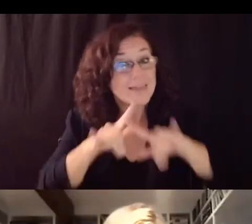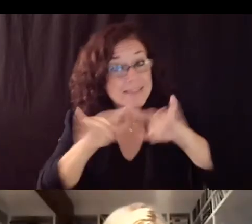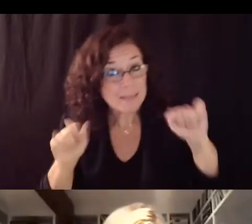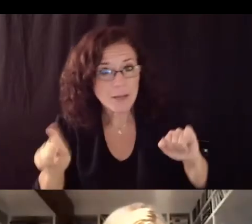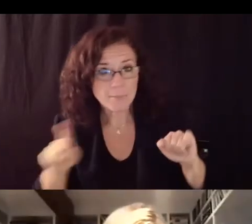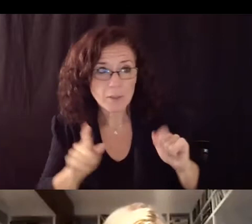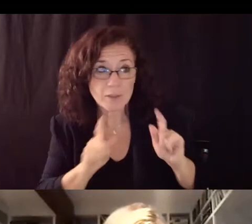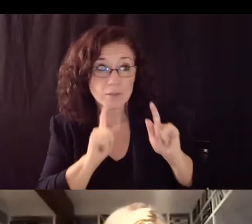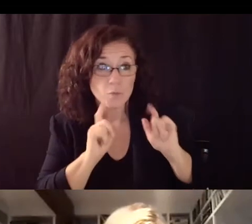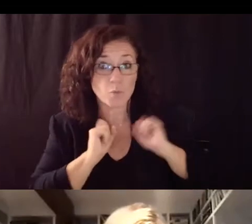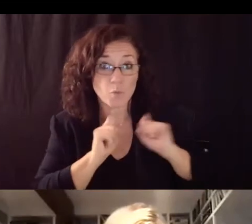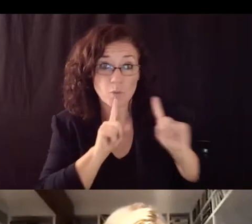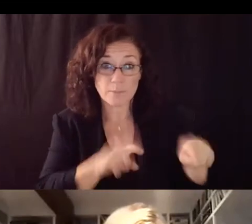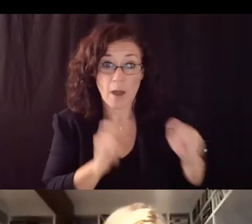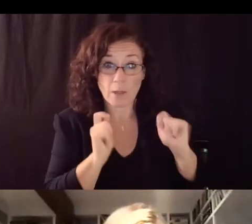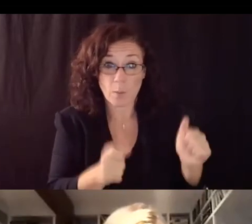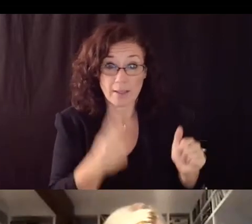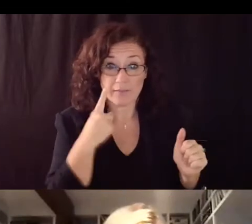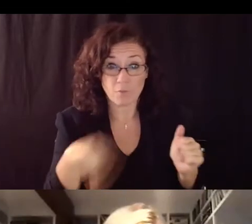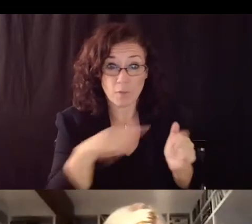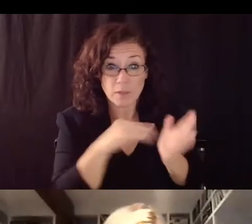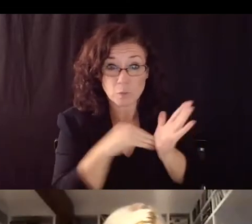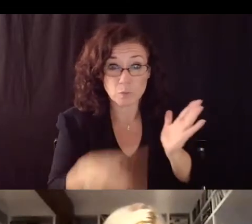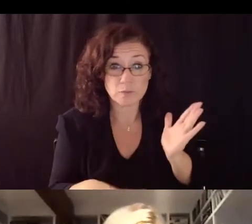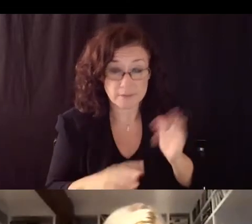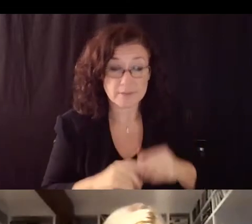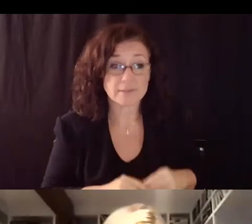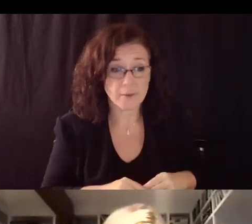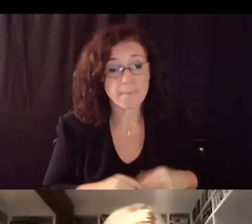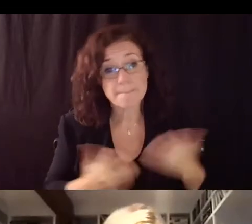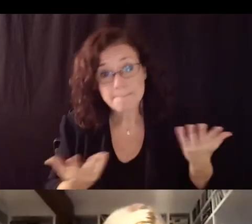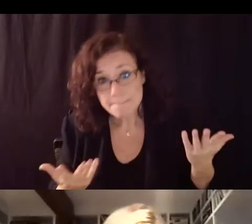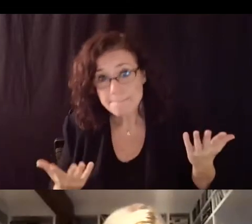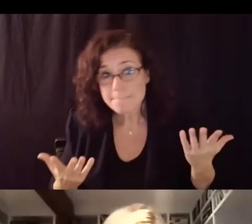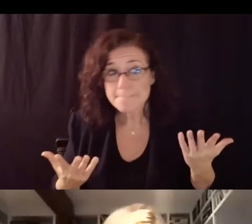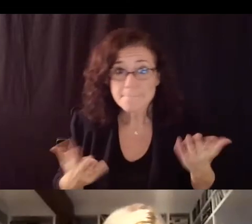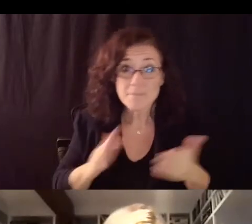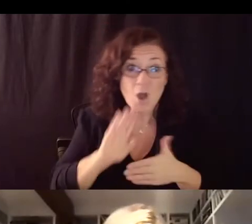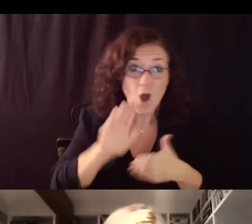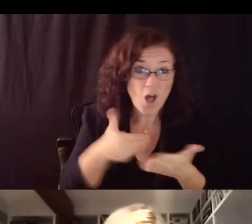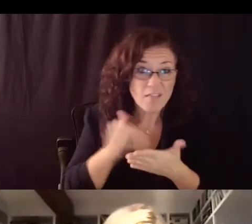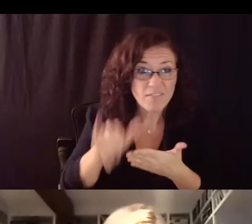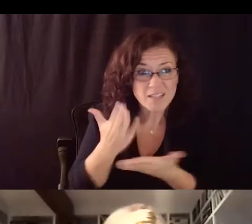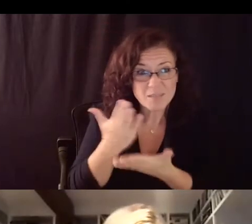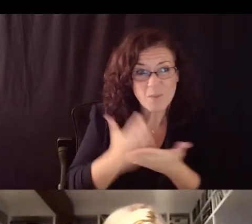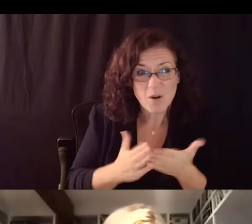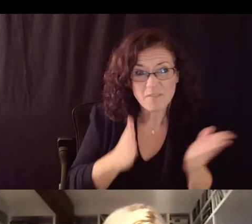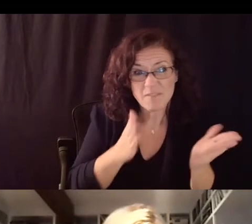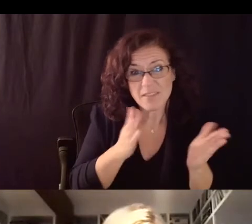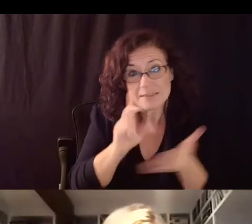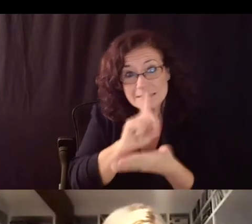so all of that is you know being built upon as we as we speak